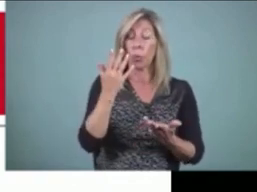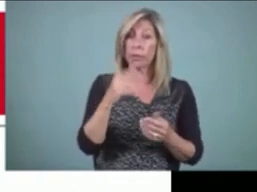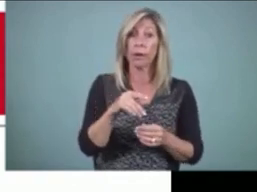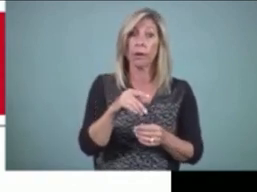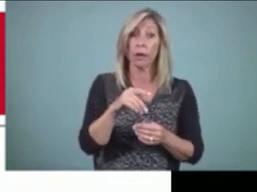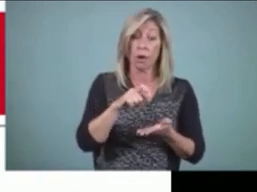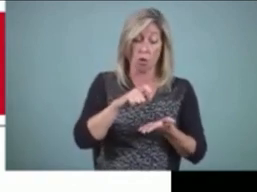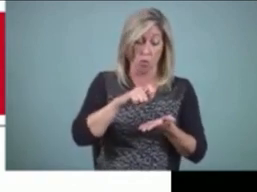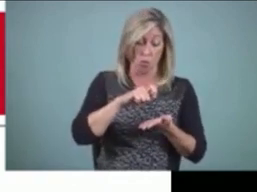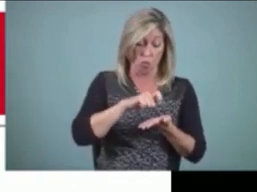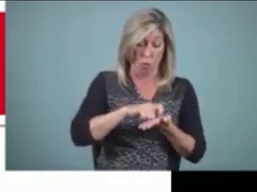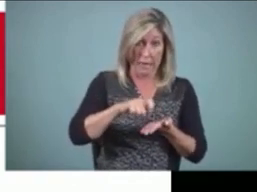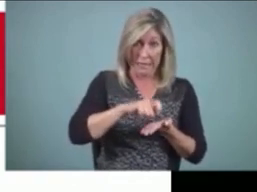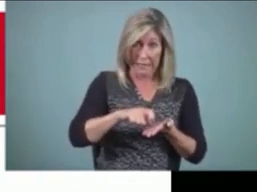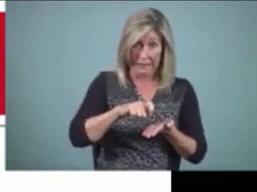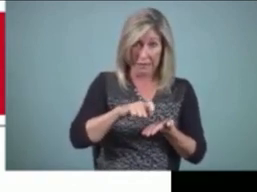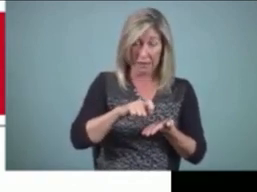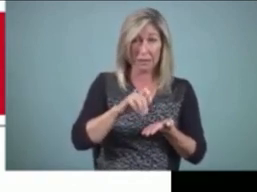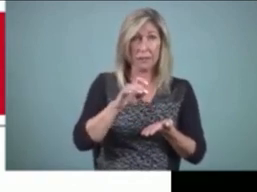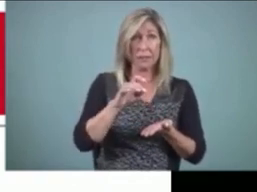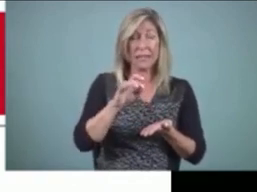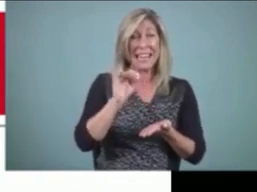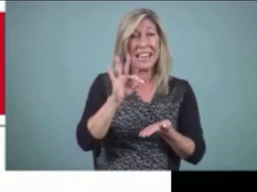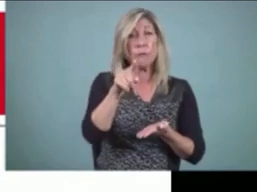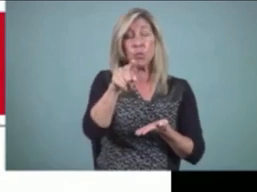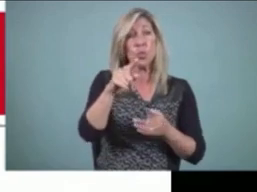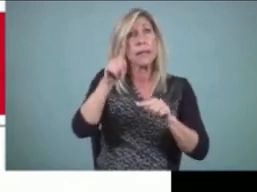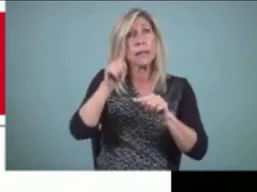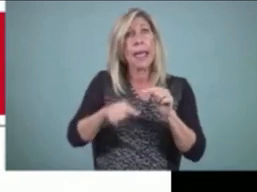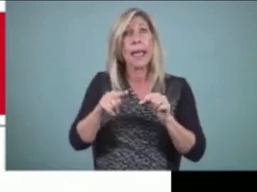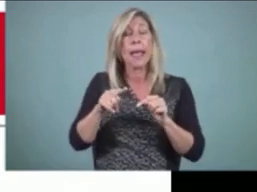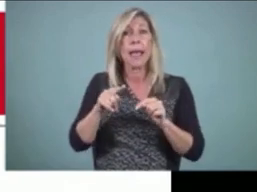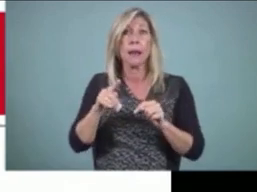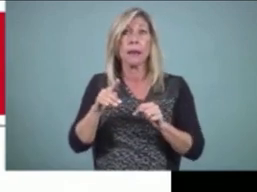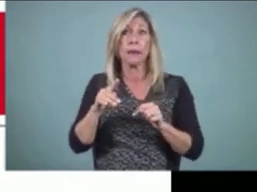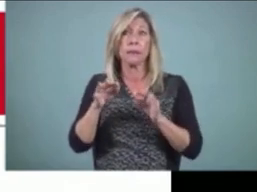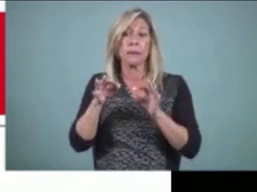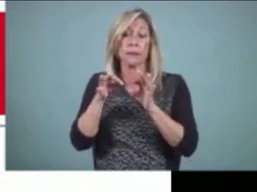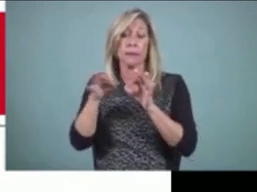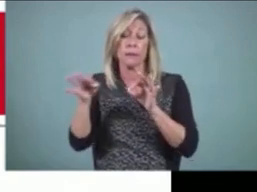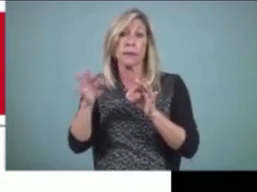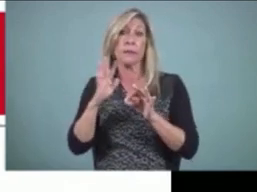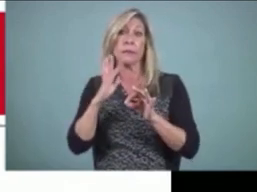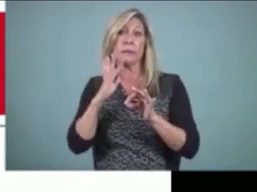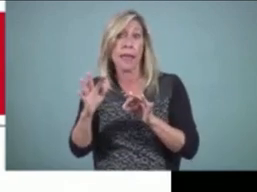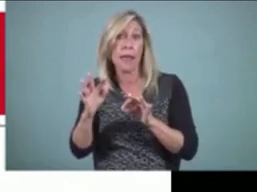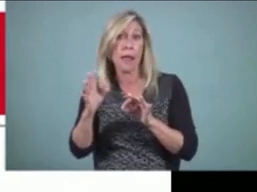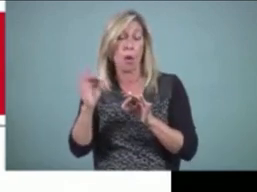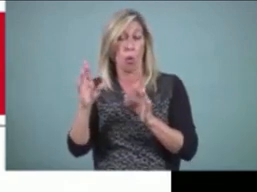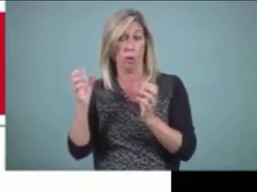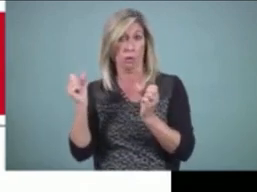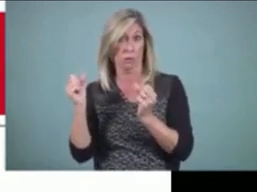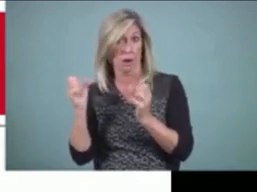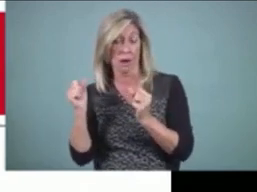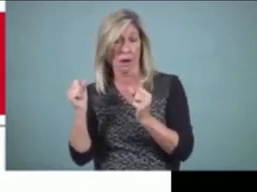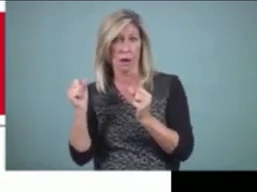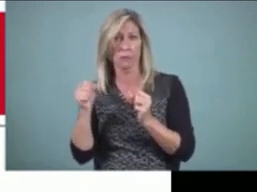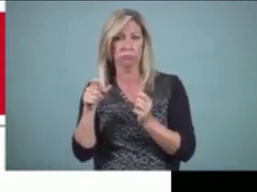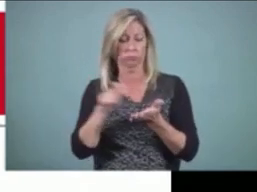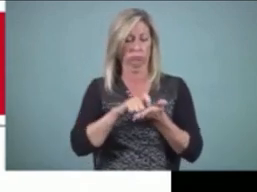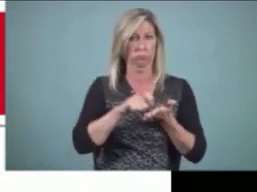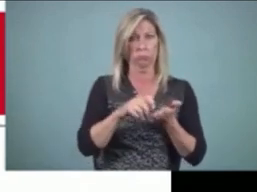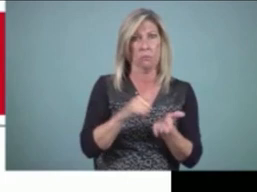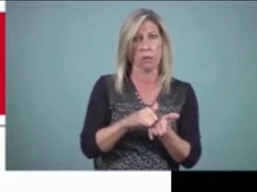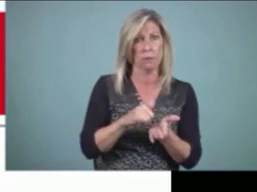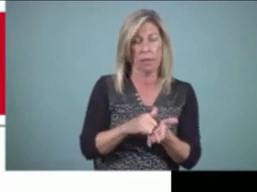say, I don't mean speech. I don't mean that you don't have good spoken language. What I'm going to come back to here is you can't write